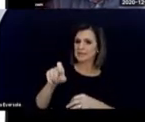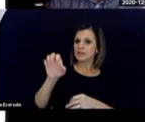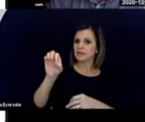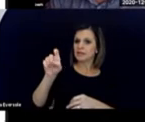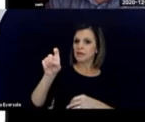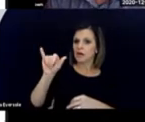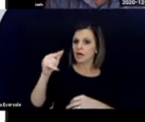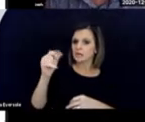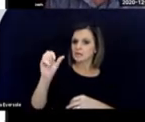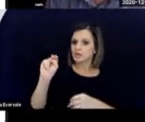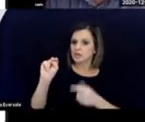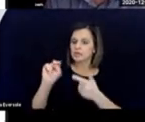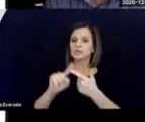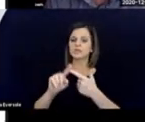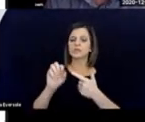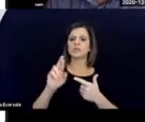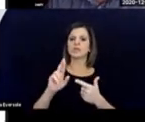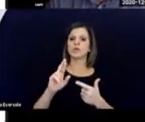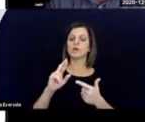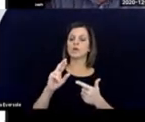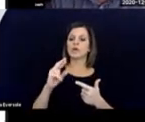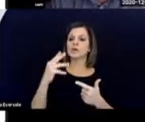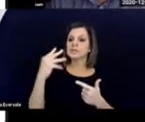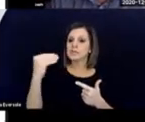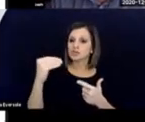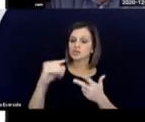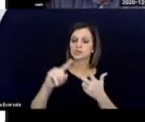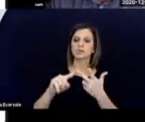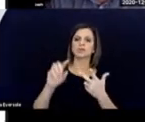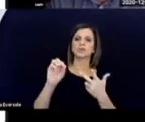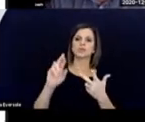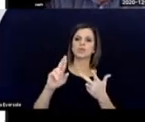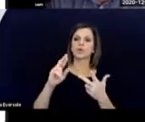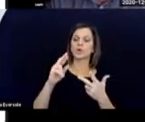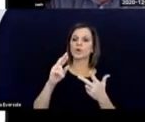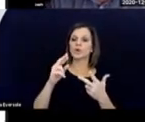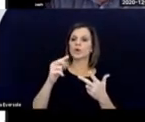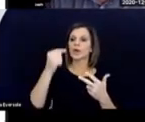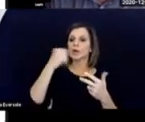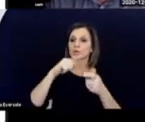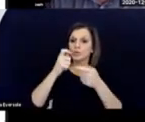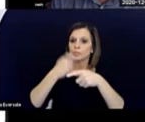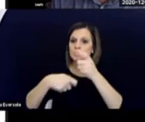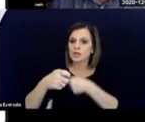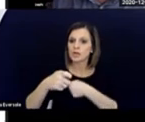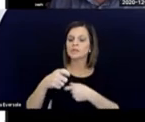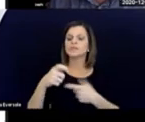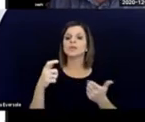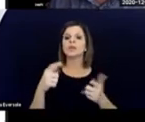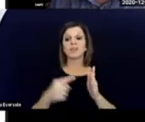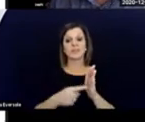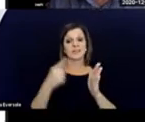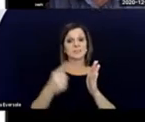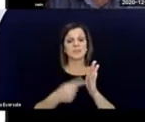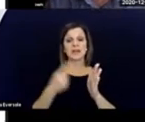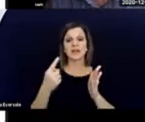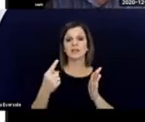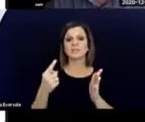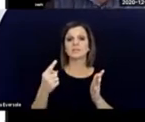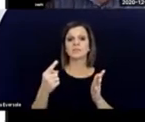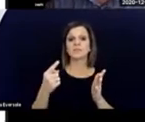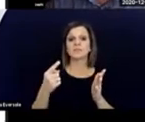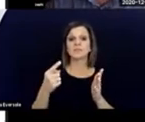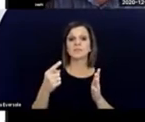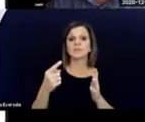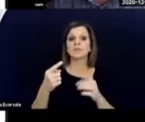tube feed or tube change. And sometimes from an early age, you can introduce